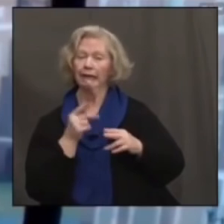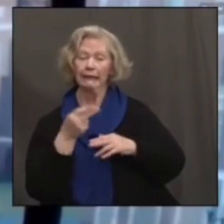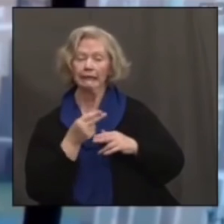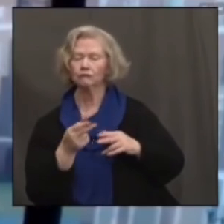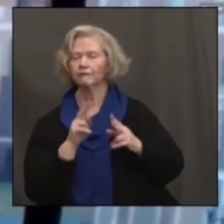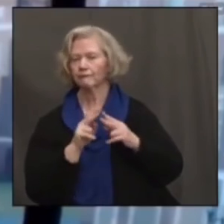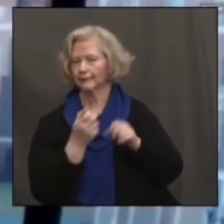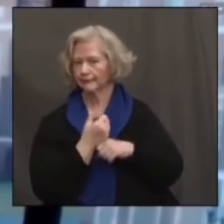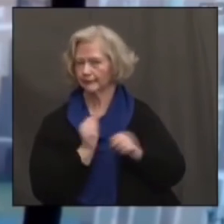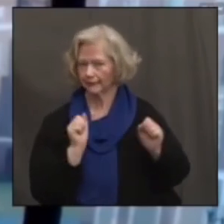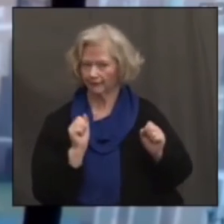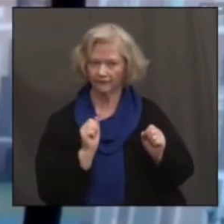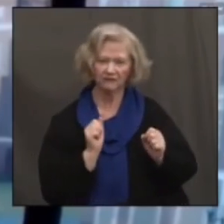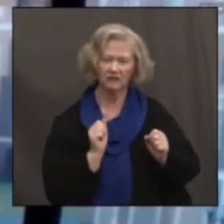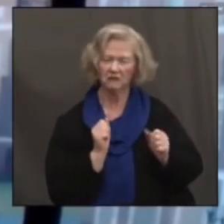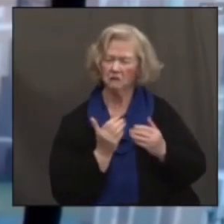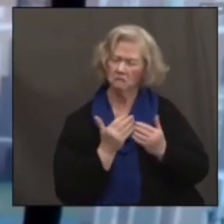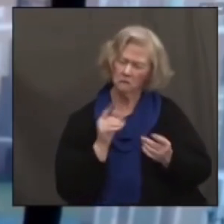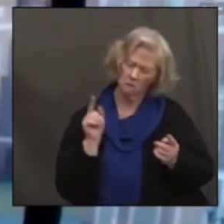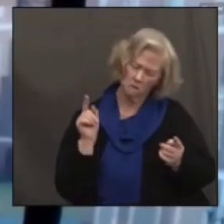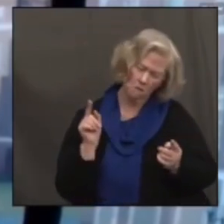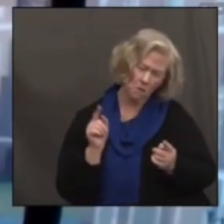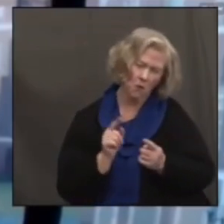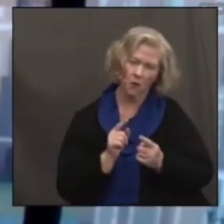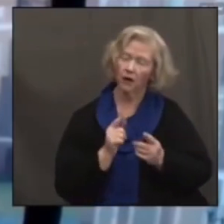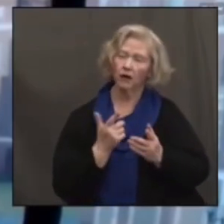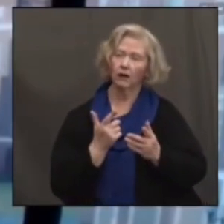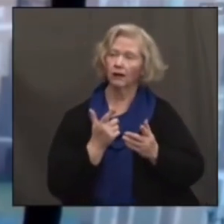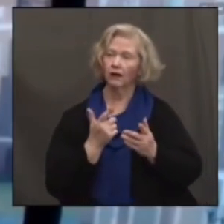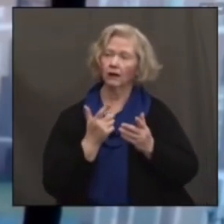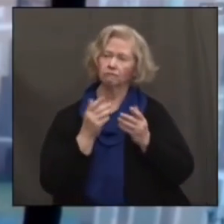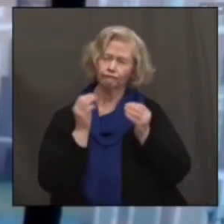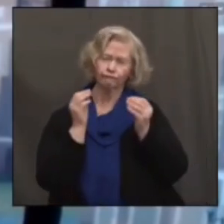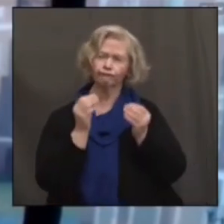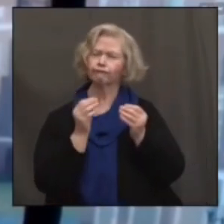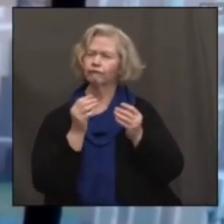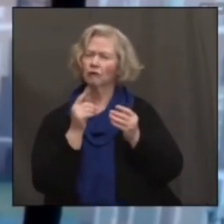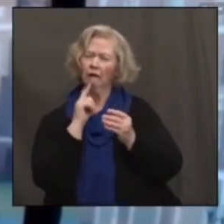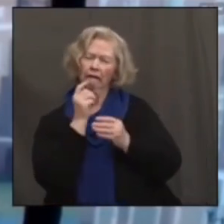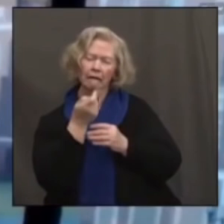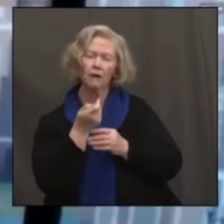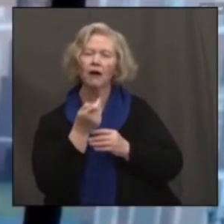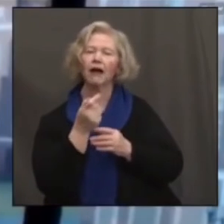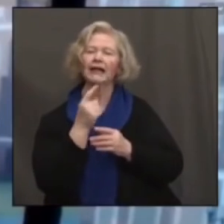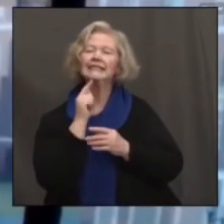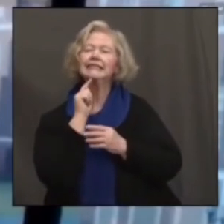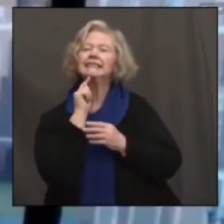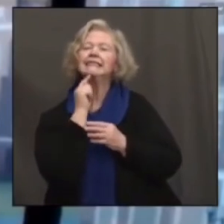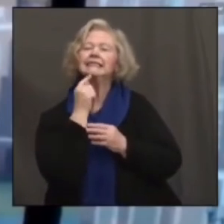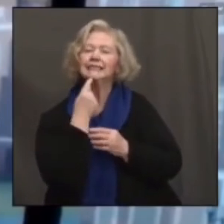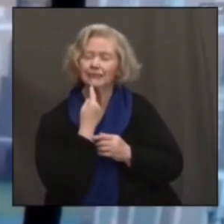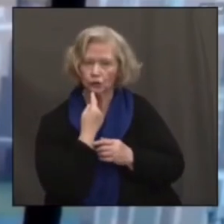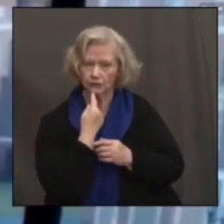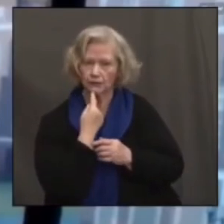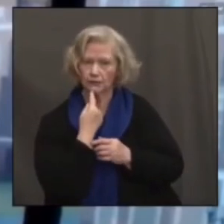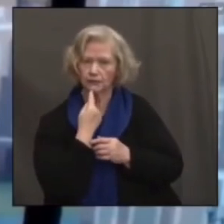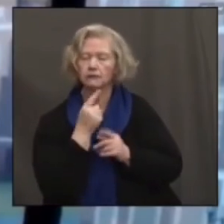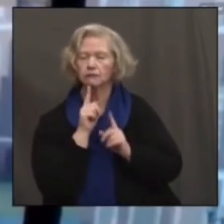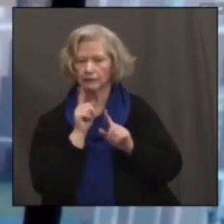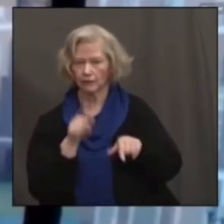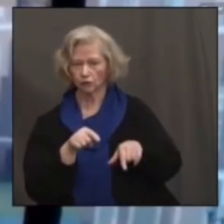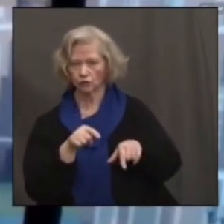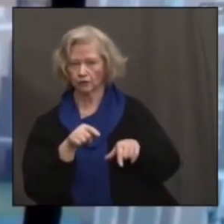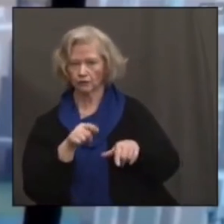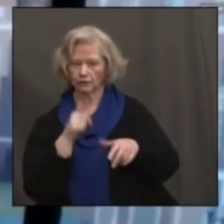adverse, serious adverse reactions. You know, one in the millions for the three